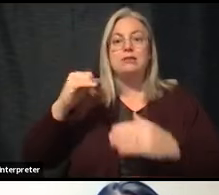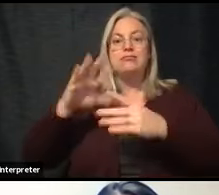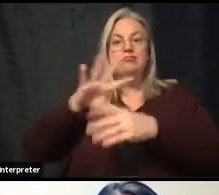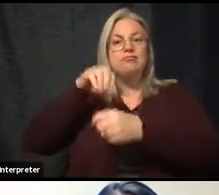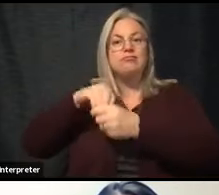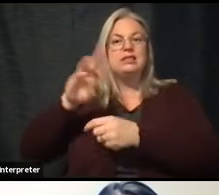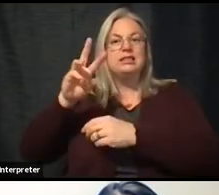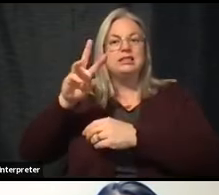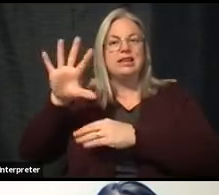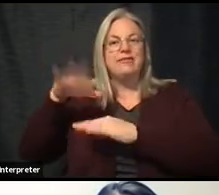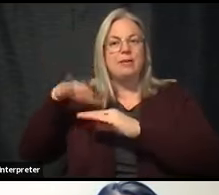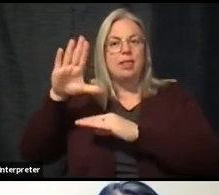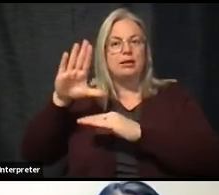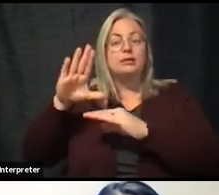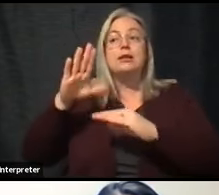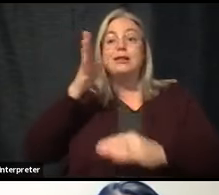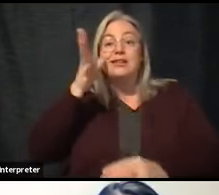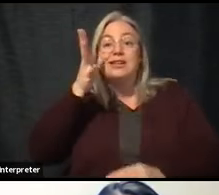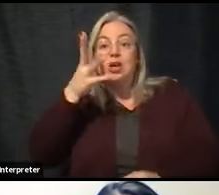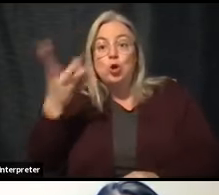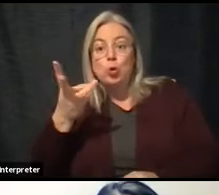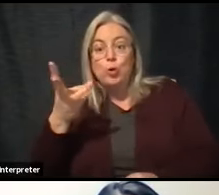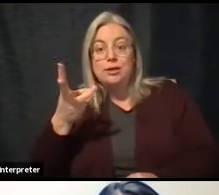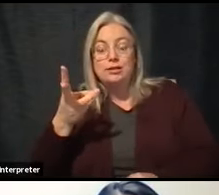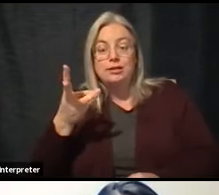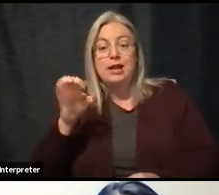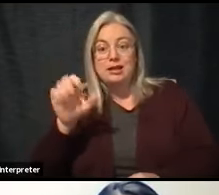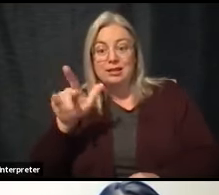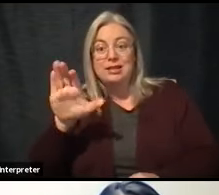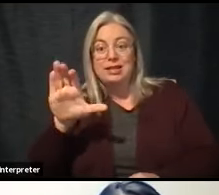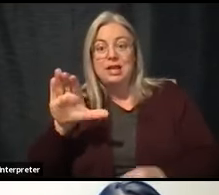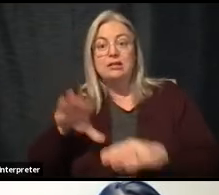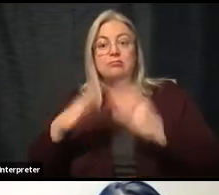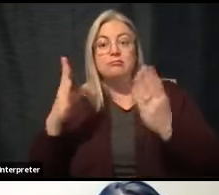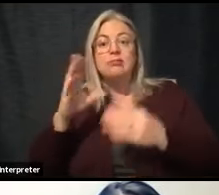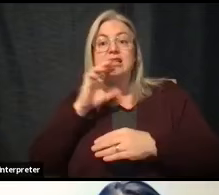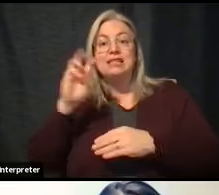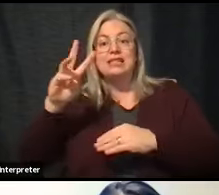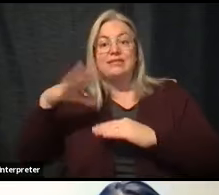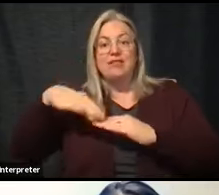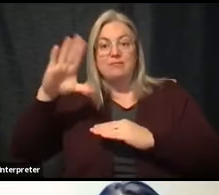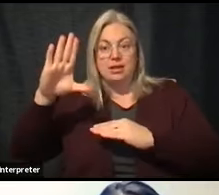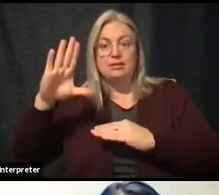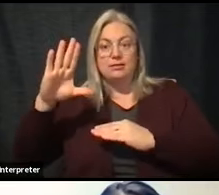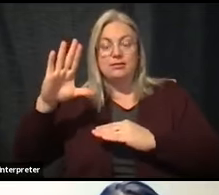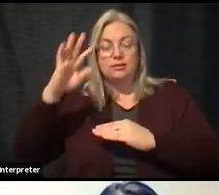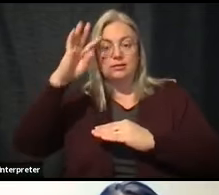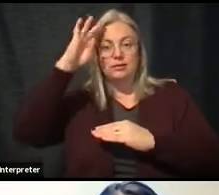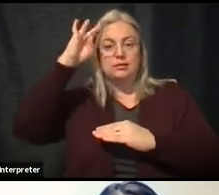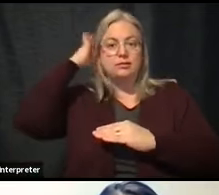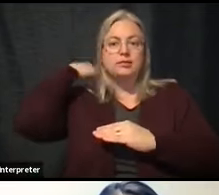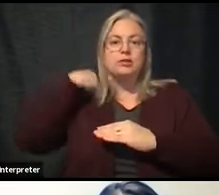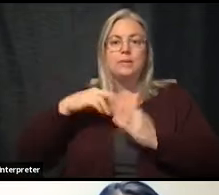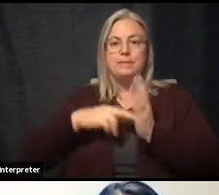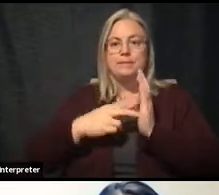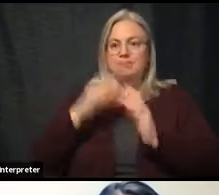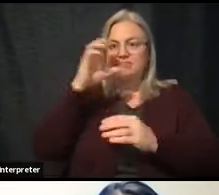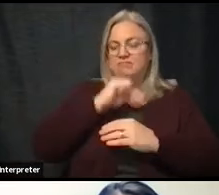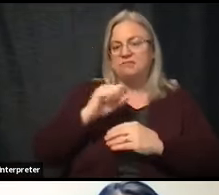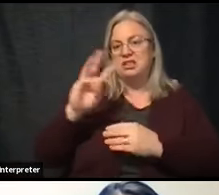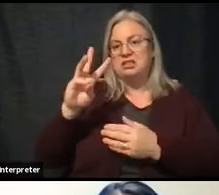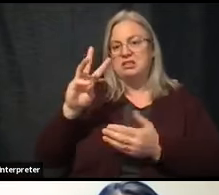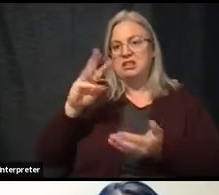The clinic that begins on Wednesday is 65 plus all of the estimated 5600